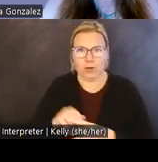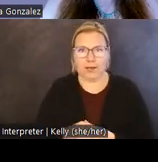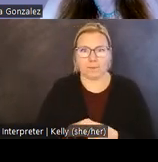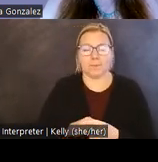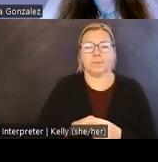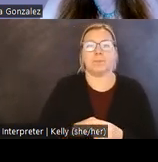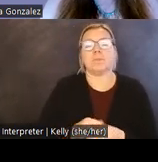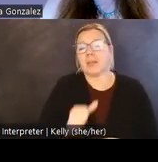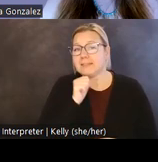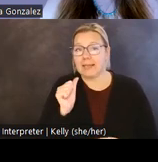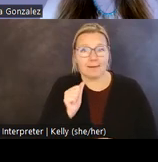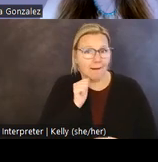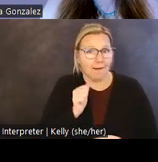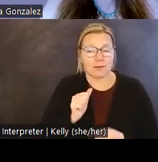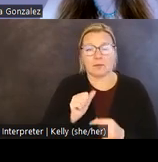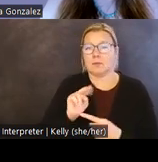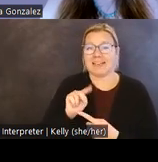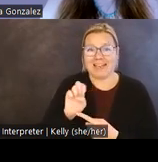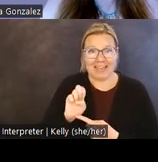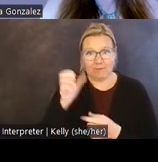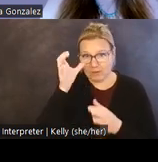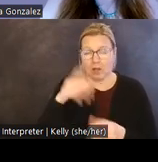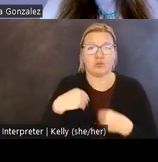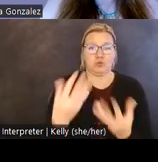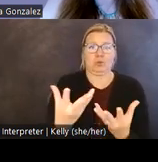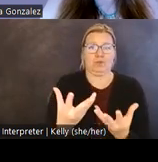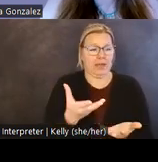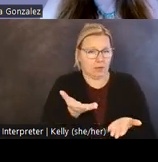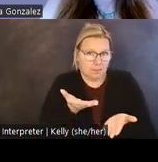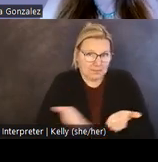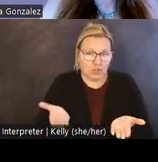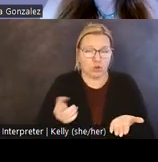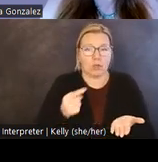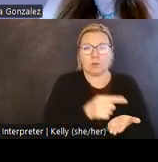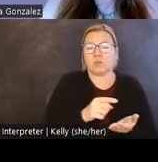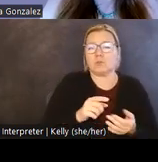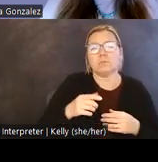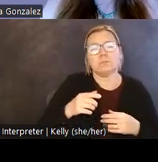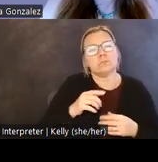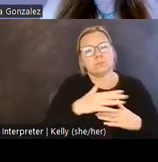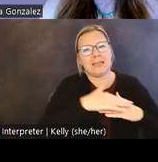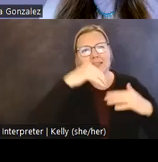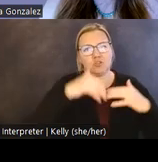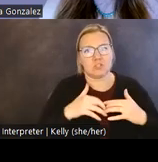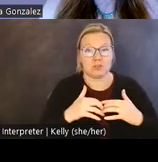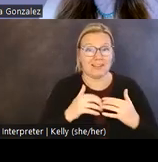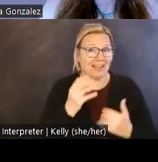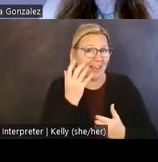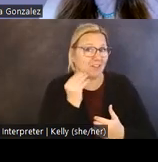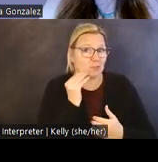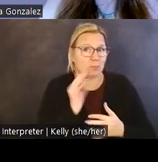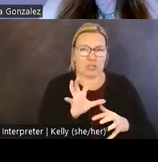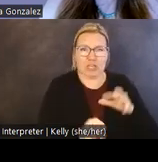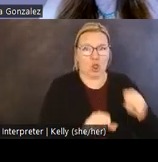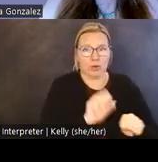for tribal nation to provide material detail to Indigenous histories and experiences of colonialism, I am acutely